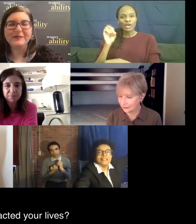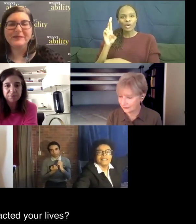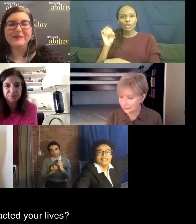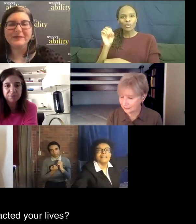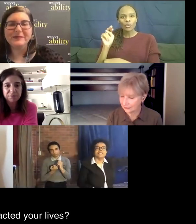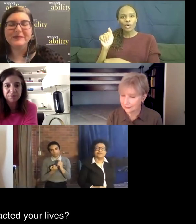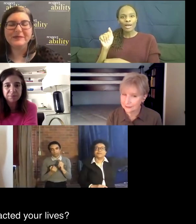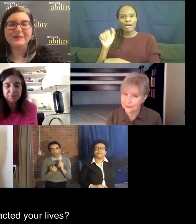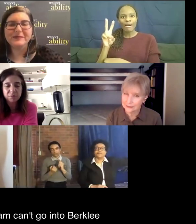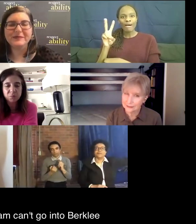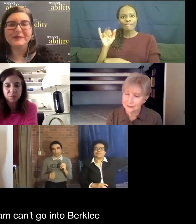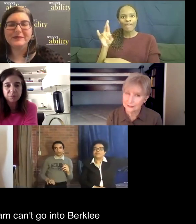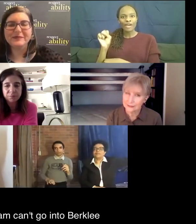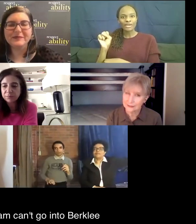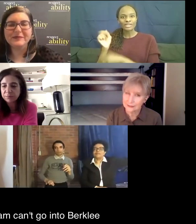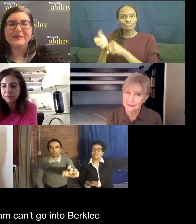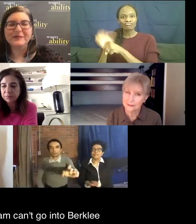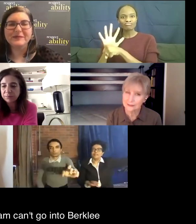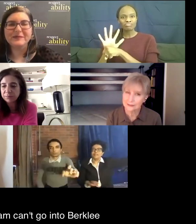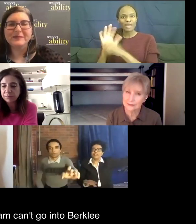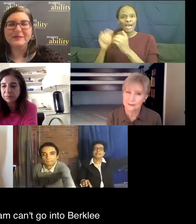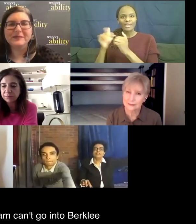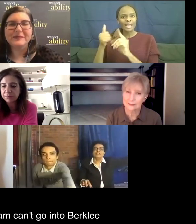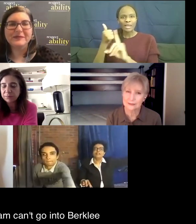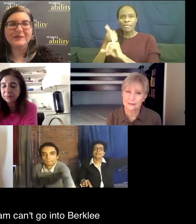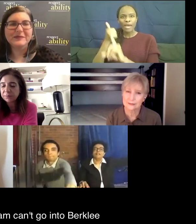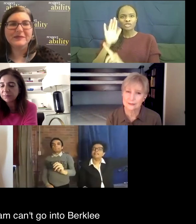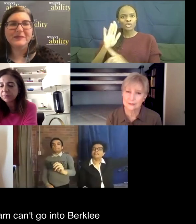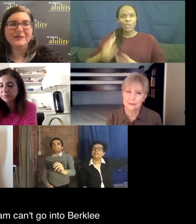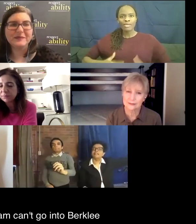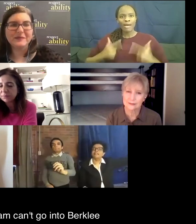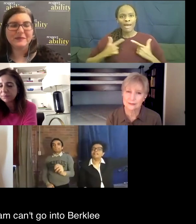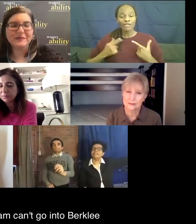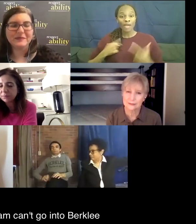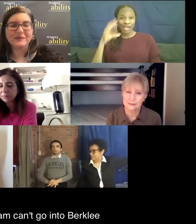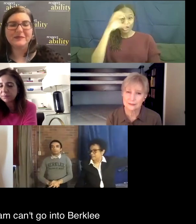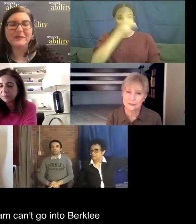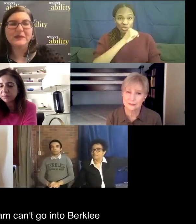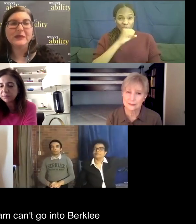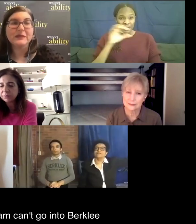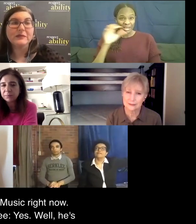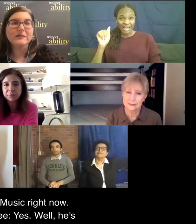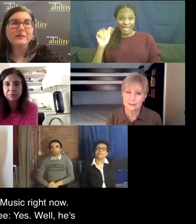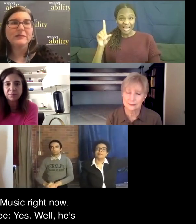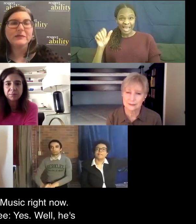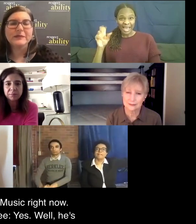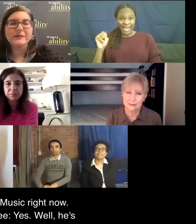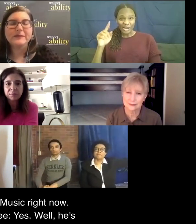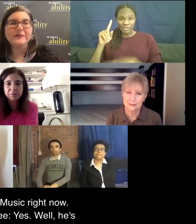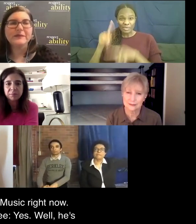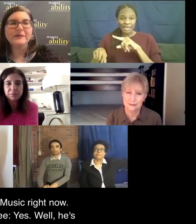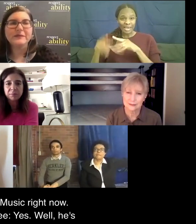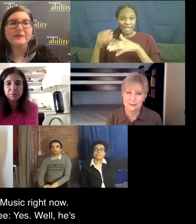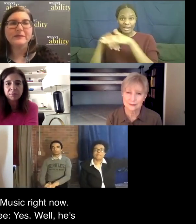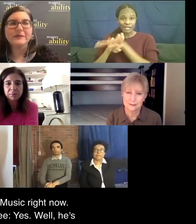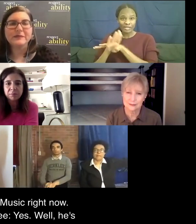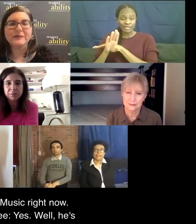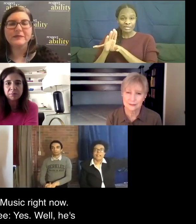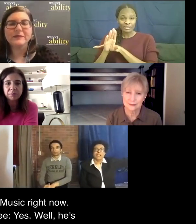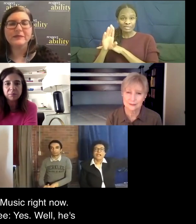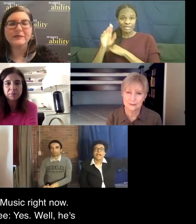uh, your lives? Um, I assume that, um, Adam can't go into Berklee School of Music right now.